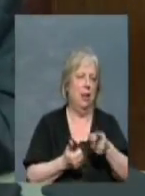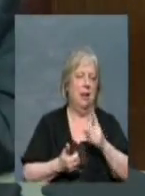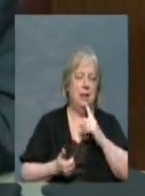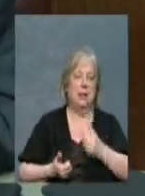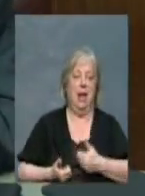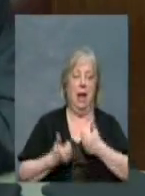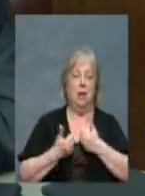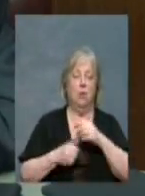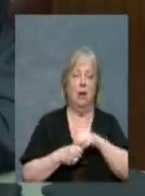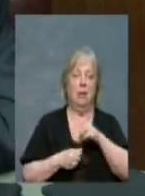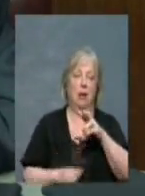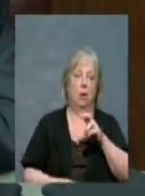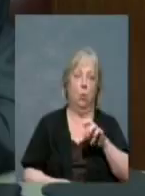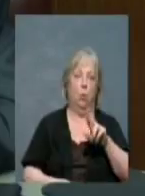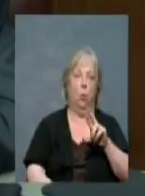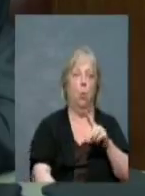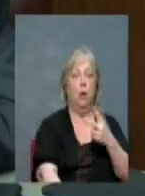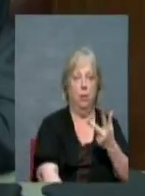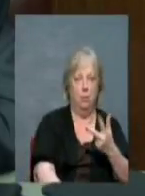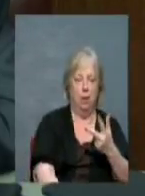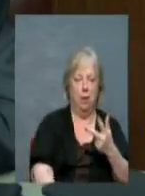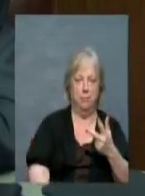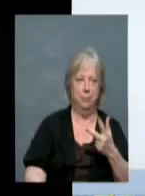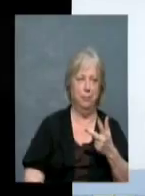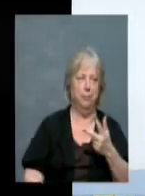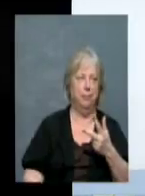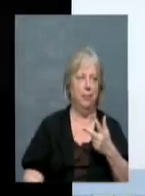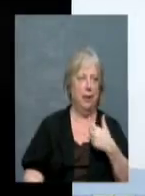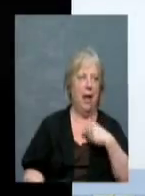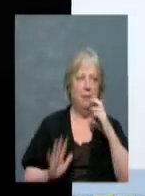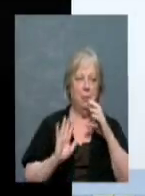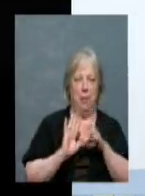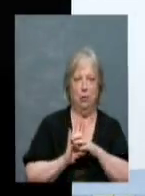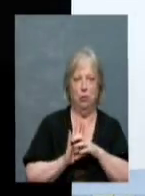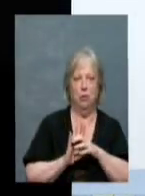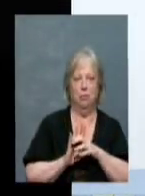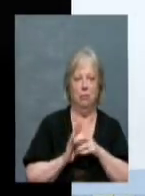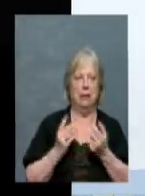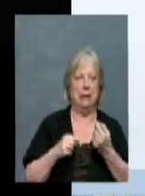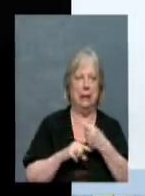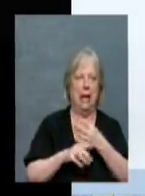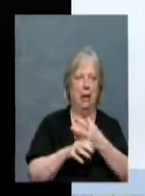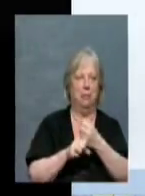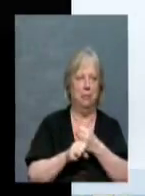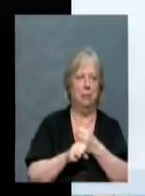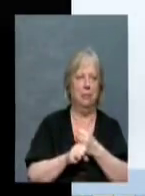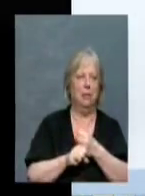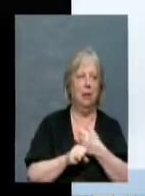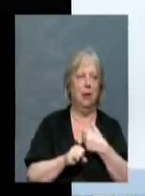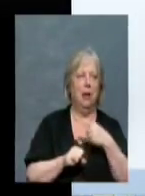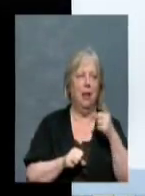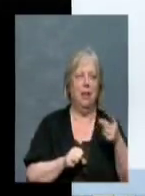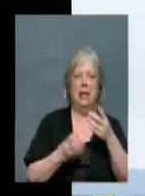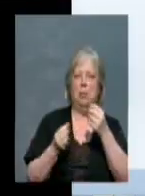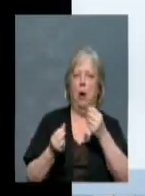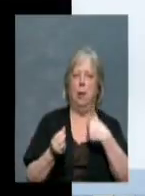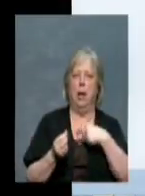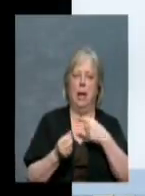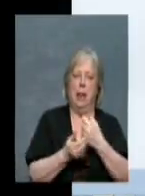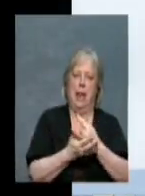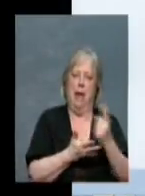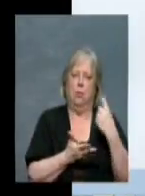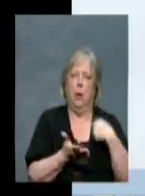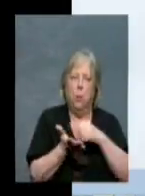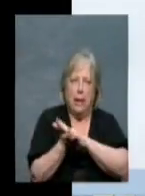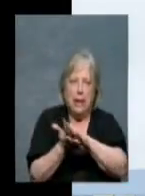it's actually in Ward 3, that I've got a picture of today. We cleaned this property up last